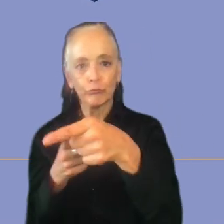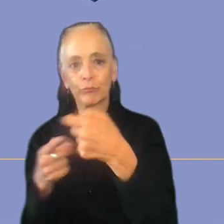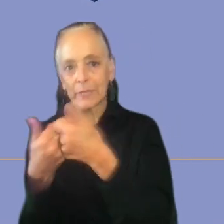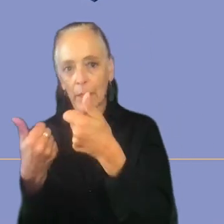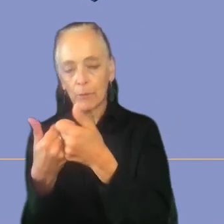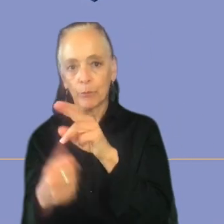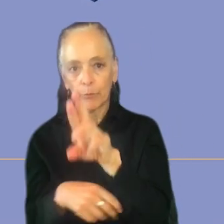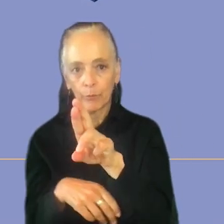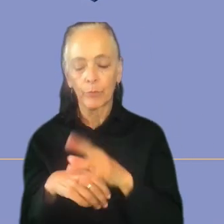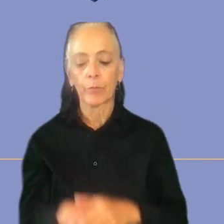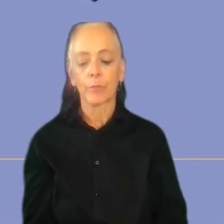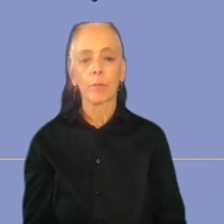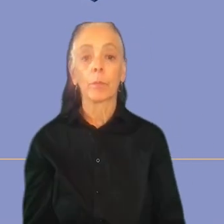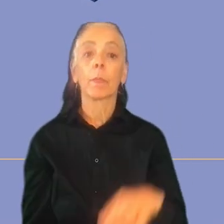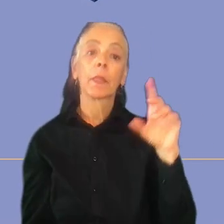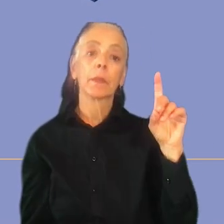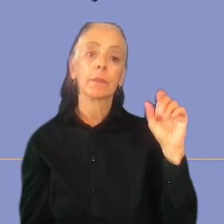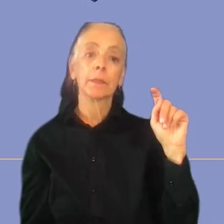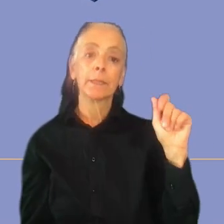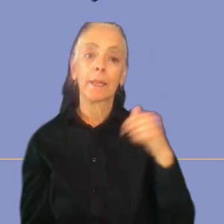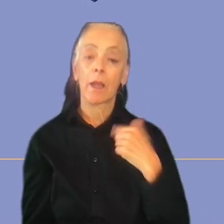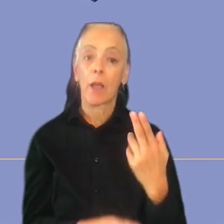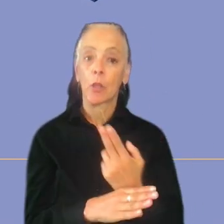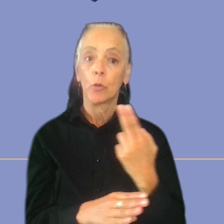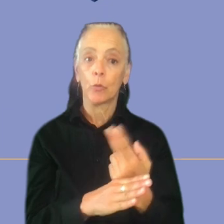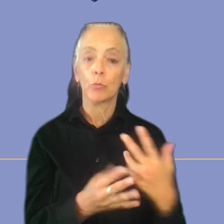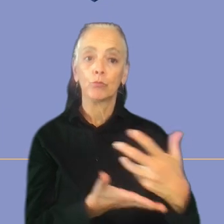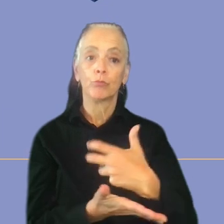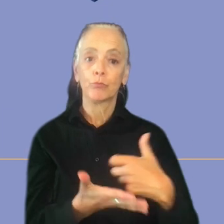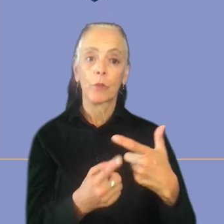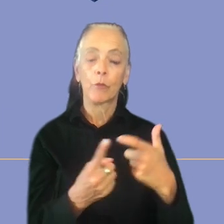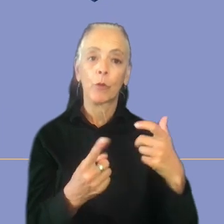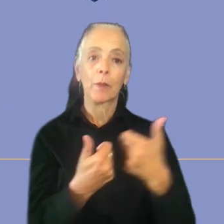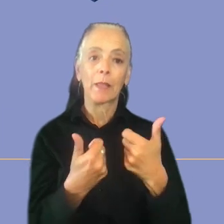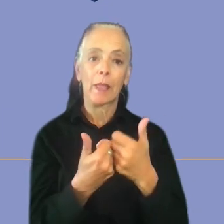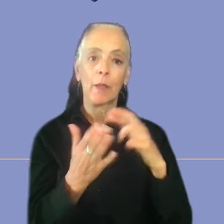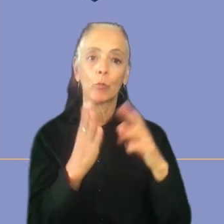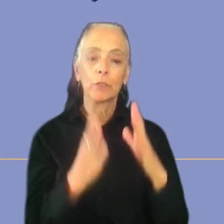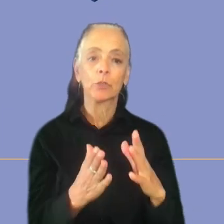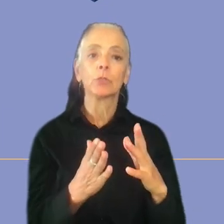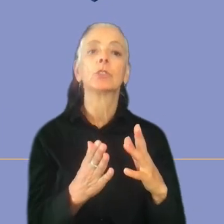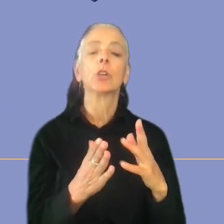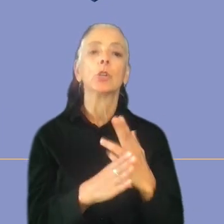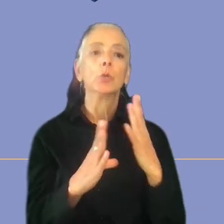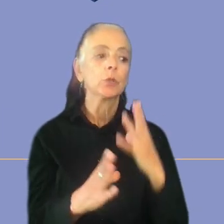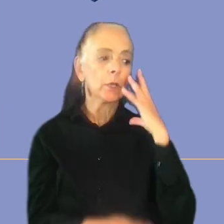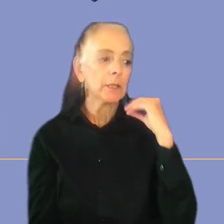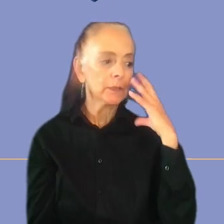So the data I used came from the game research user experience drop board